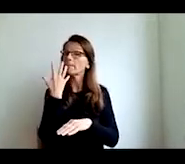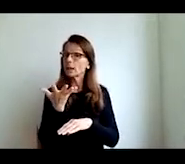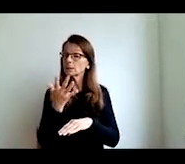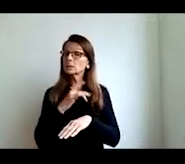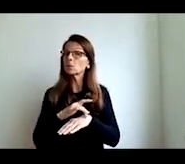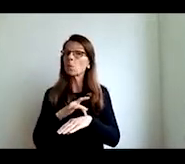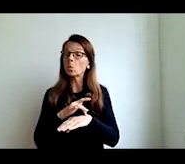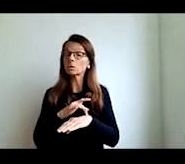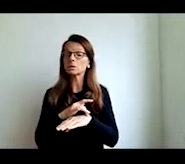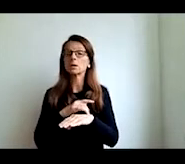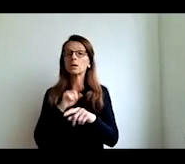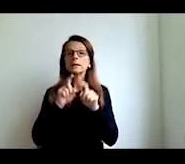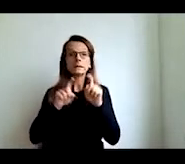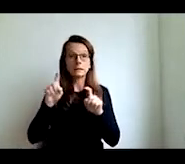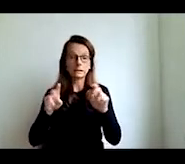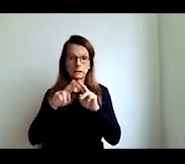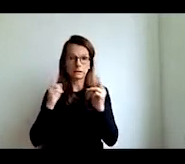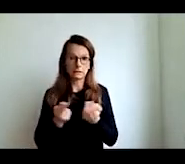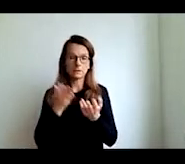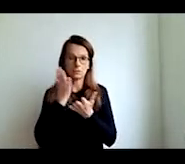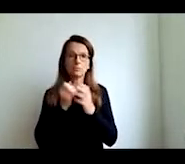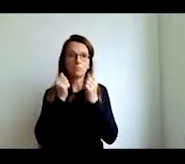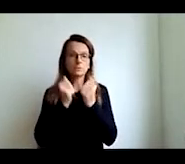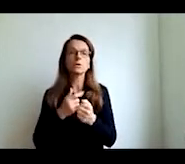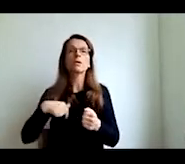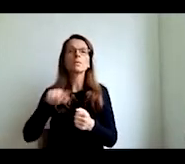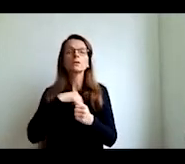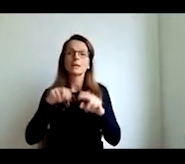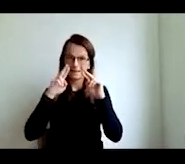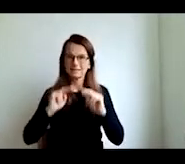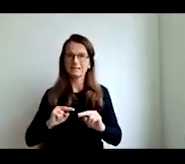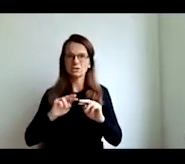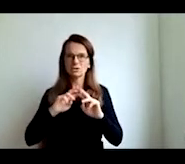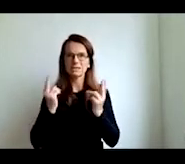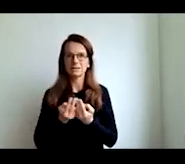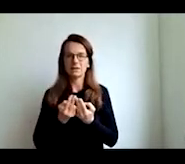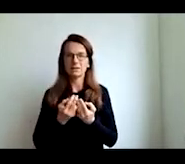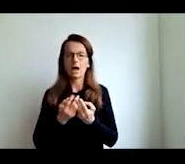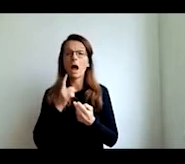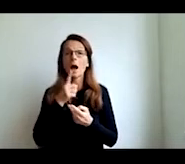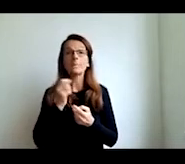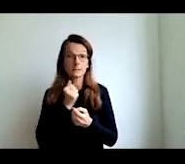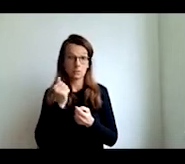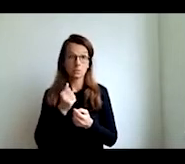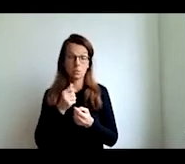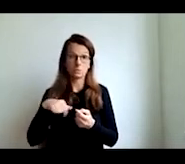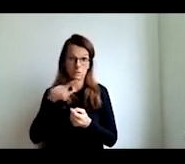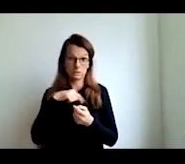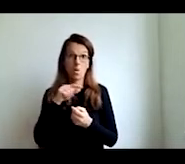already become the real world but you know to be a digital native doesn't mean that you are digitally skilled